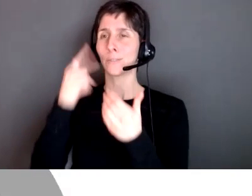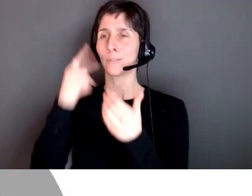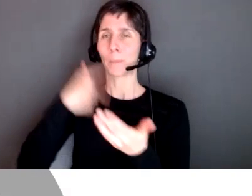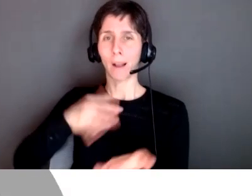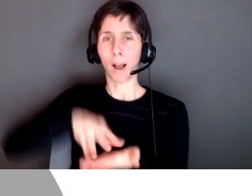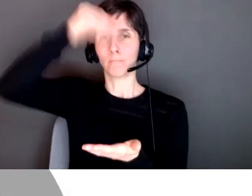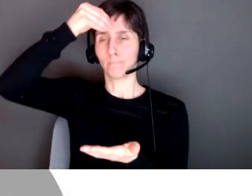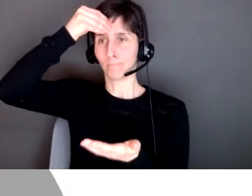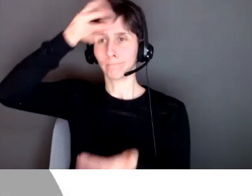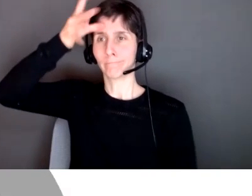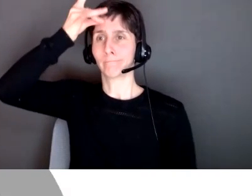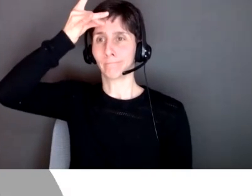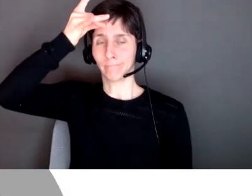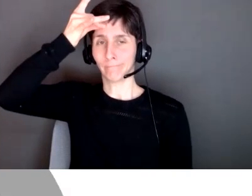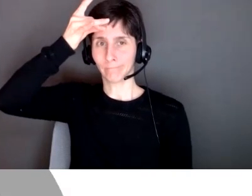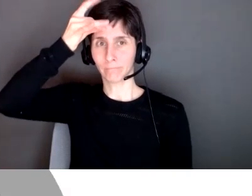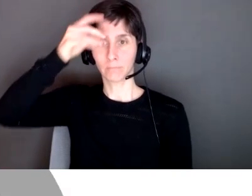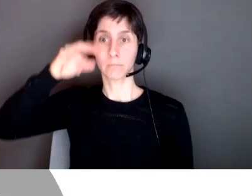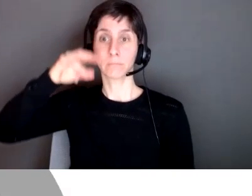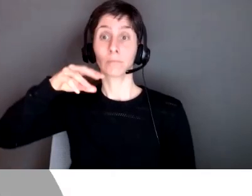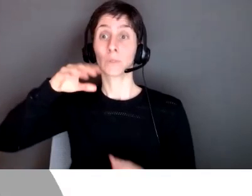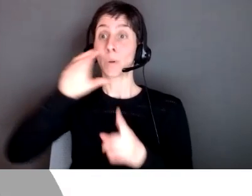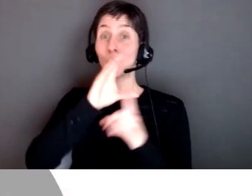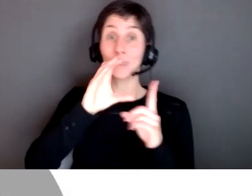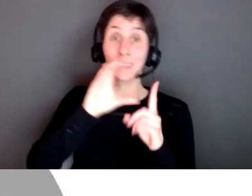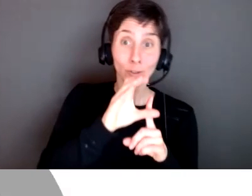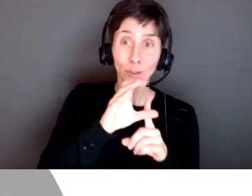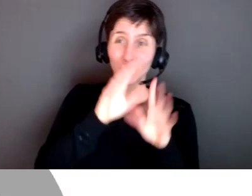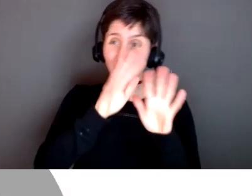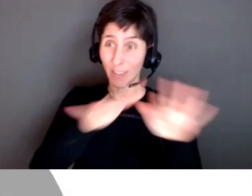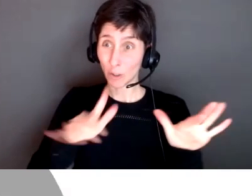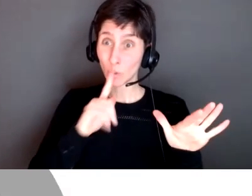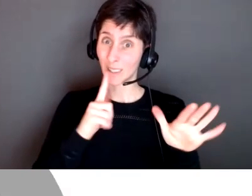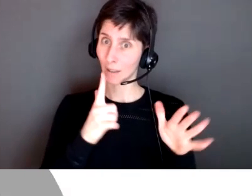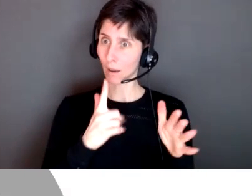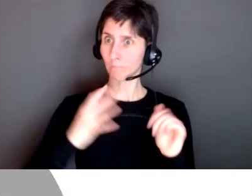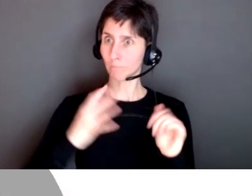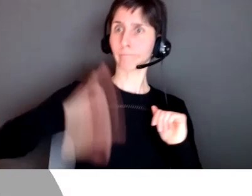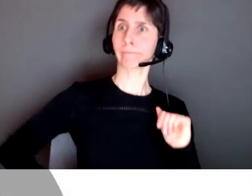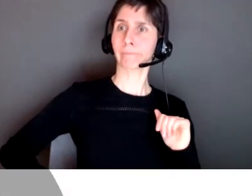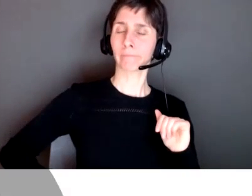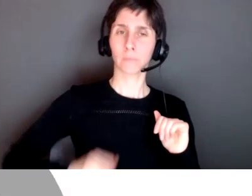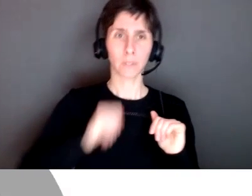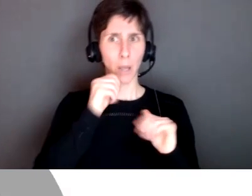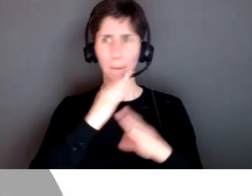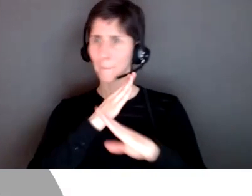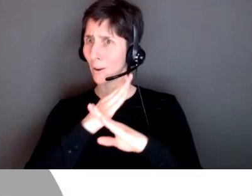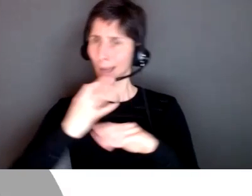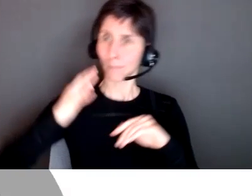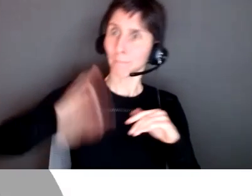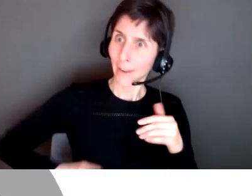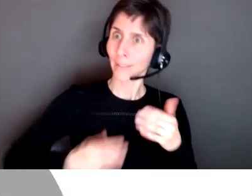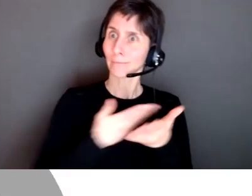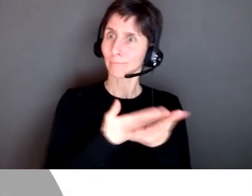diversity are seen as assets rather than barriers to learning